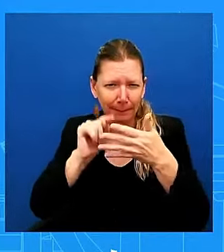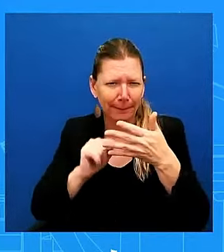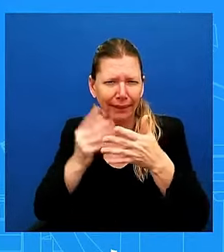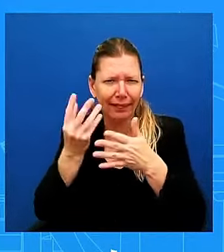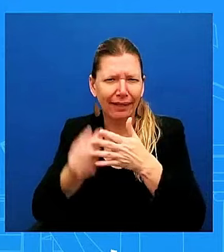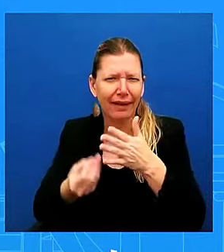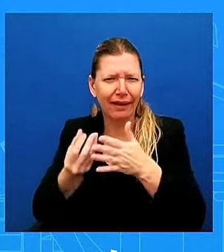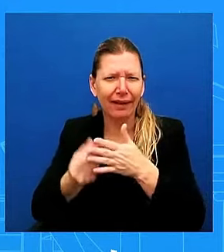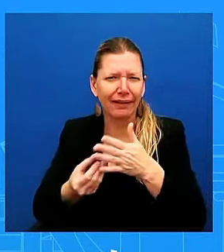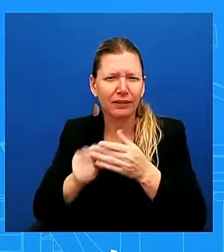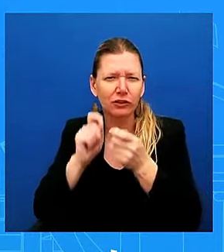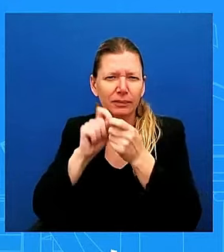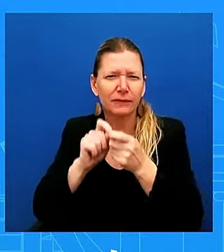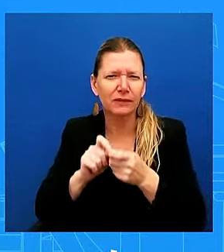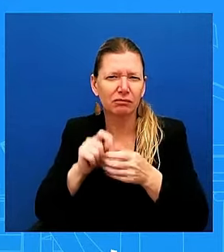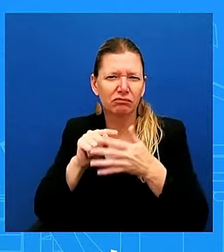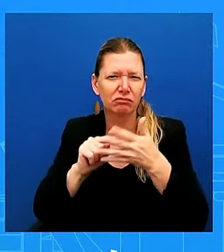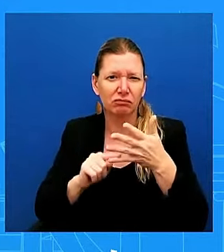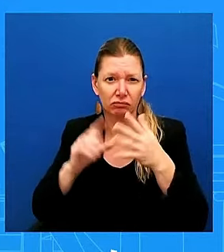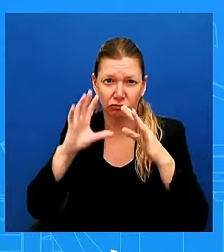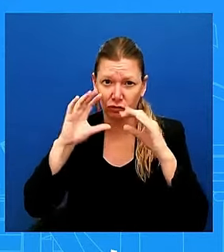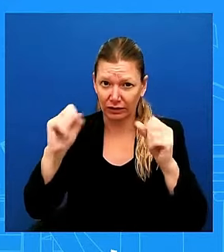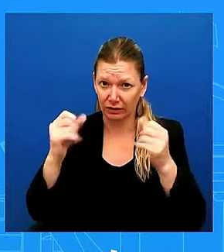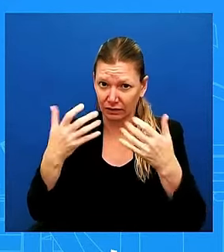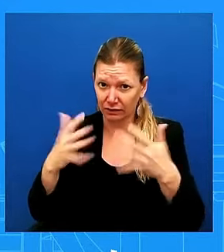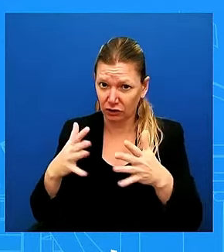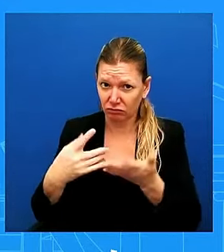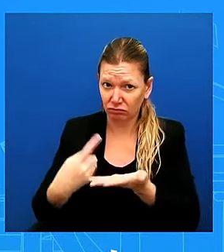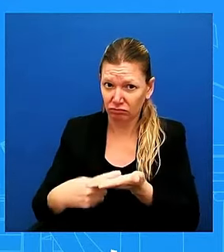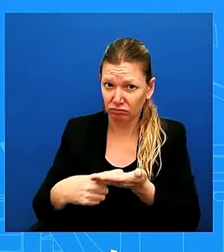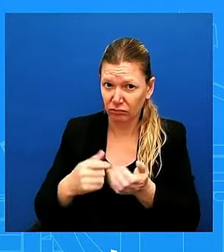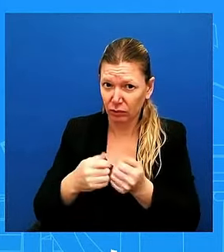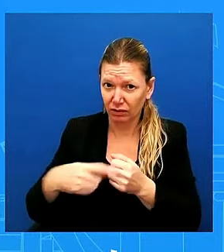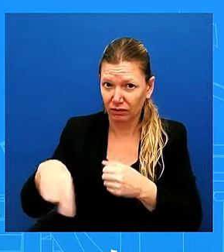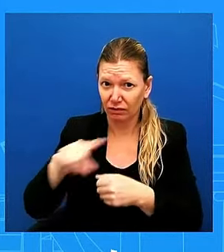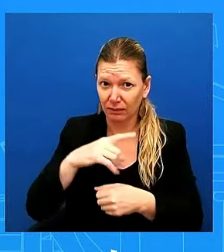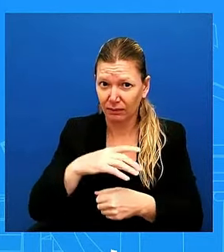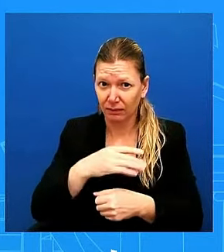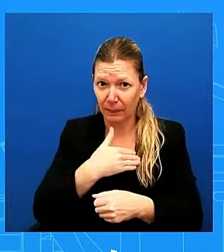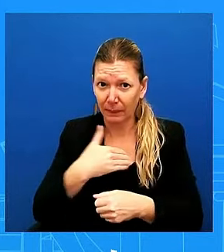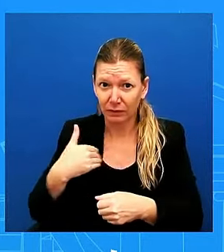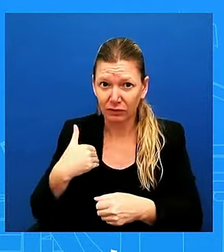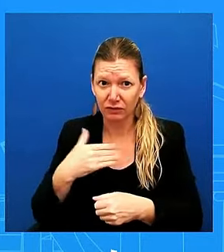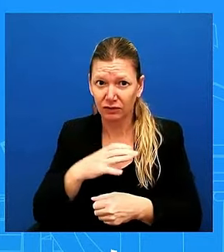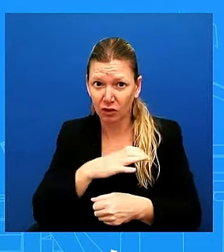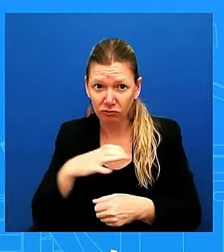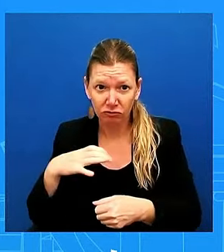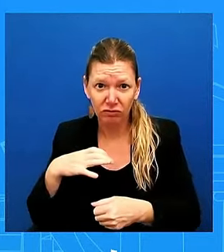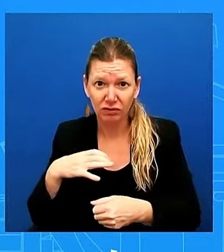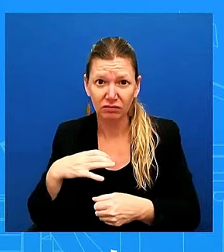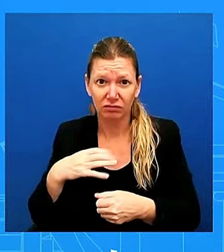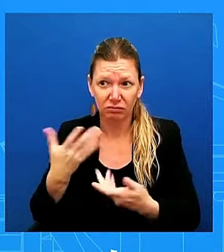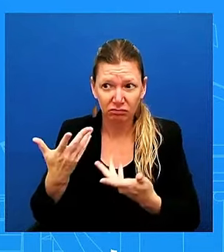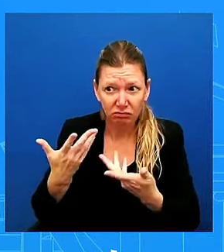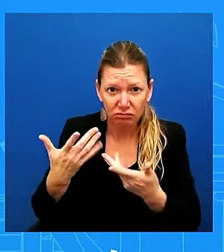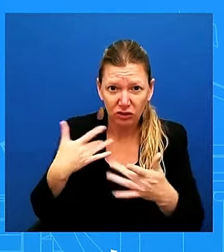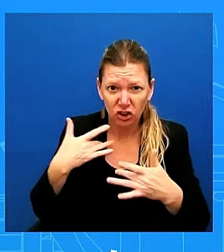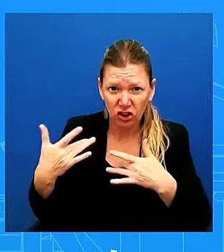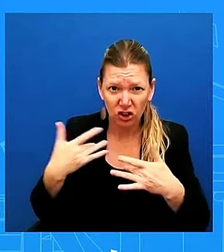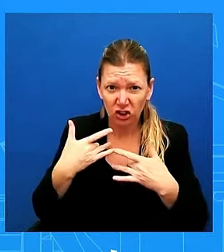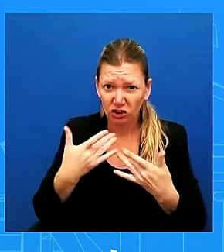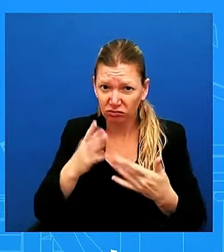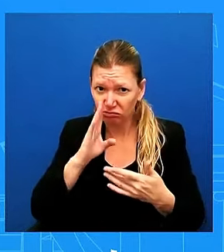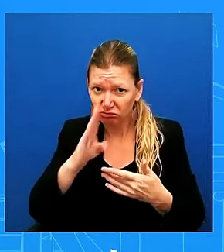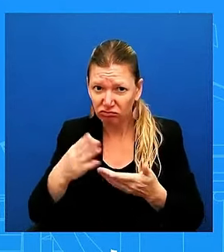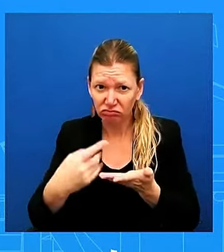to them directly. So I don't have any conversations to speak to, uh, that the president has had with members of Congress. I mean, you saw him on the road. He was